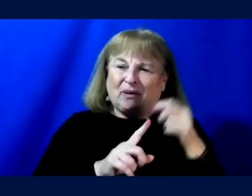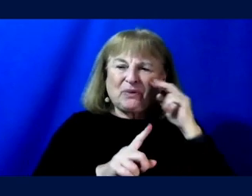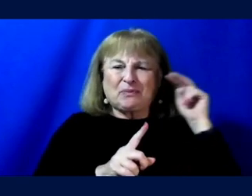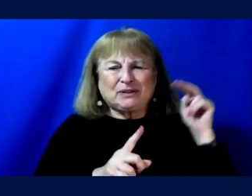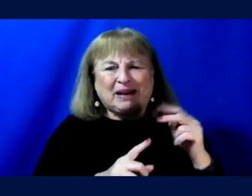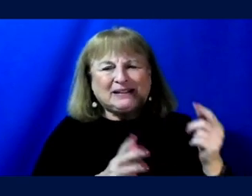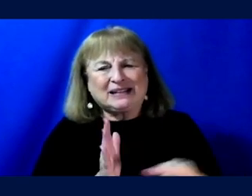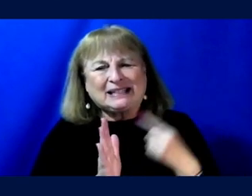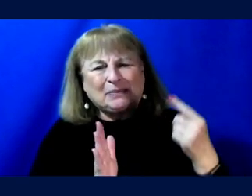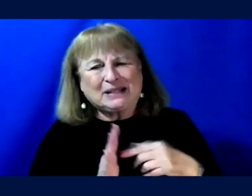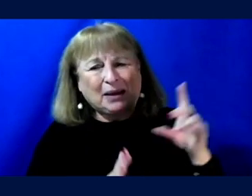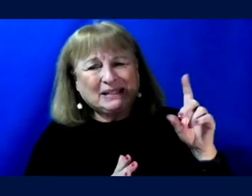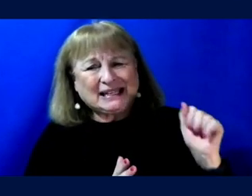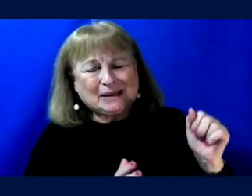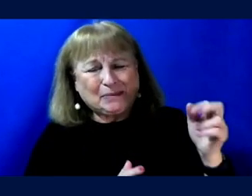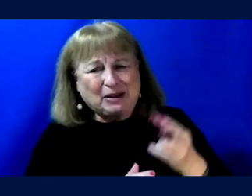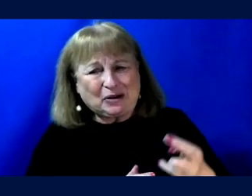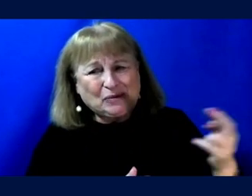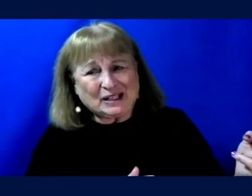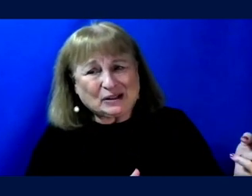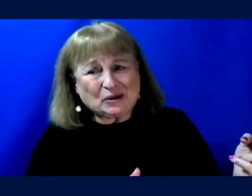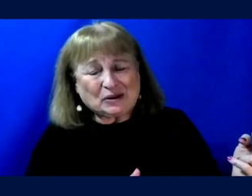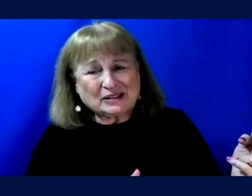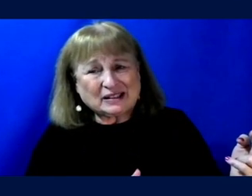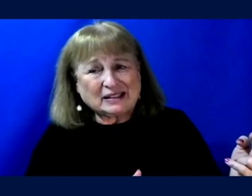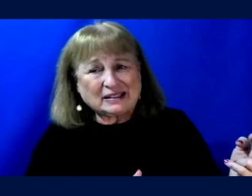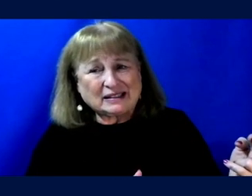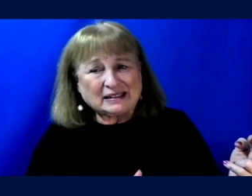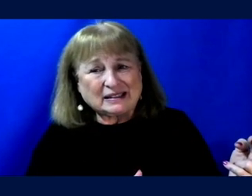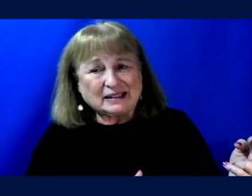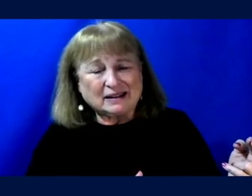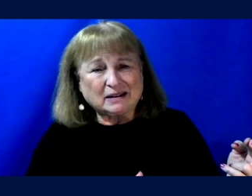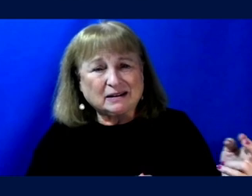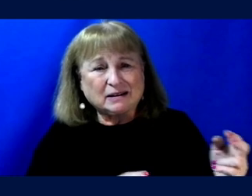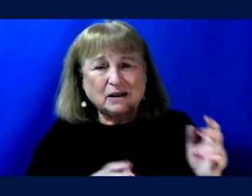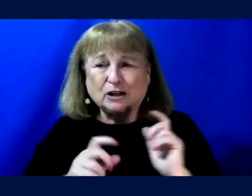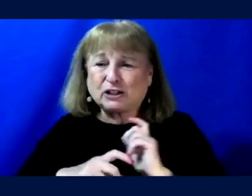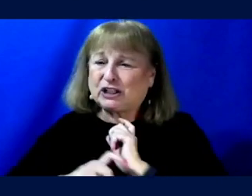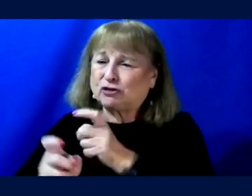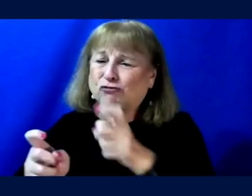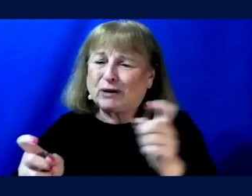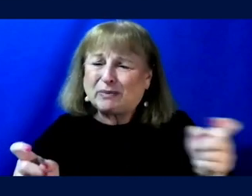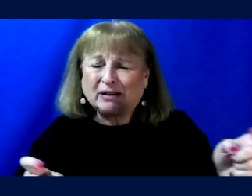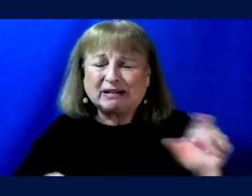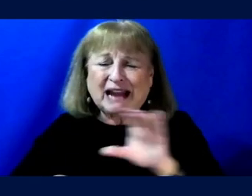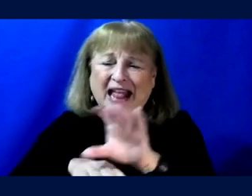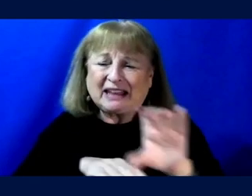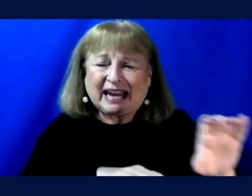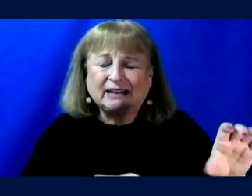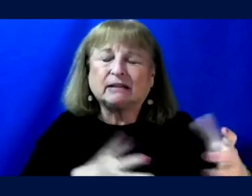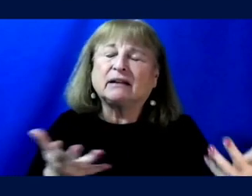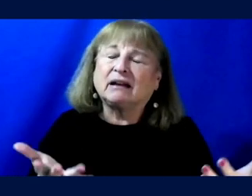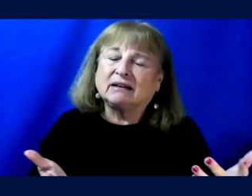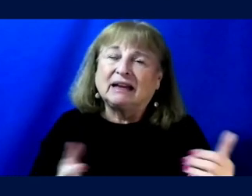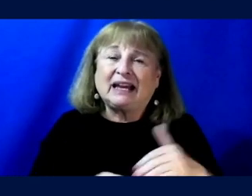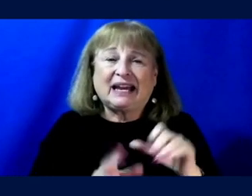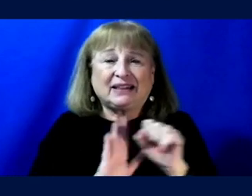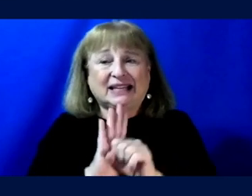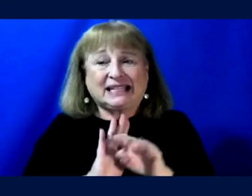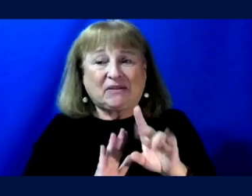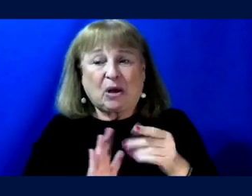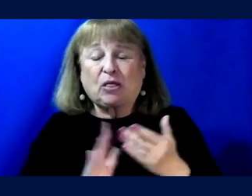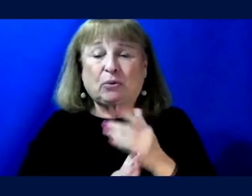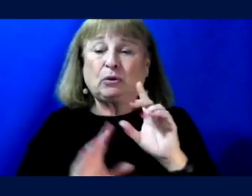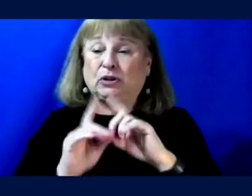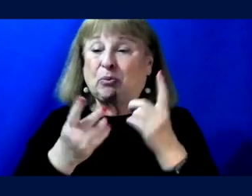of sometimes disability resources are, uh, distributed or allocated to, uh, for instance, in the state of Maryland, through the